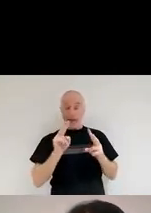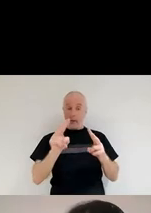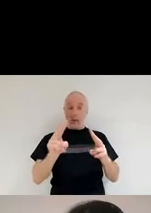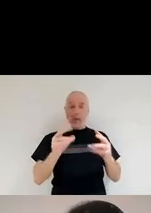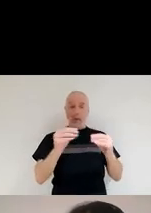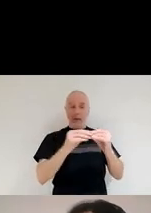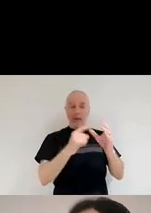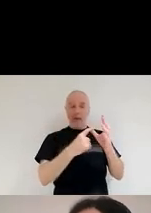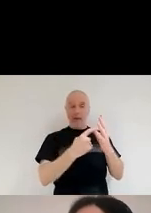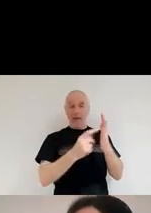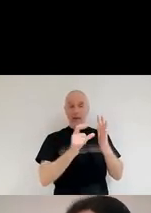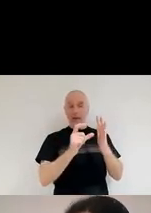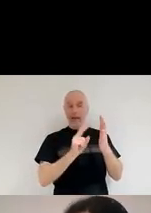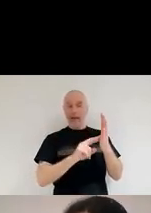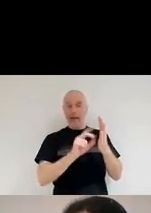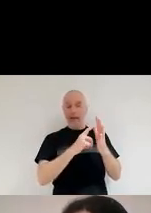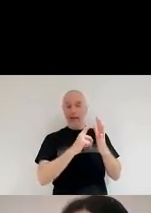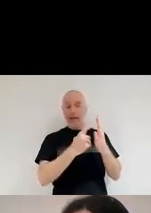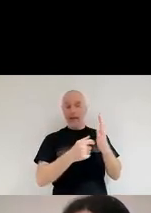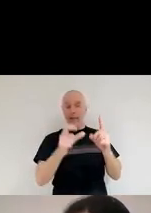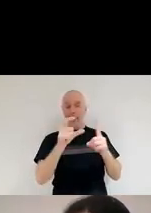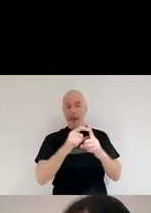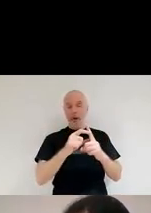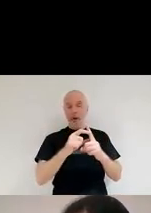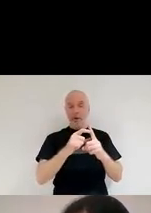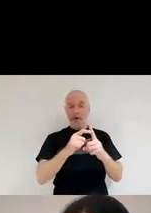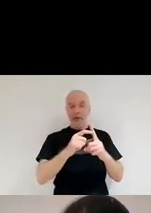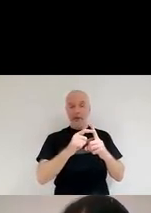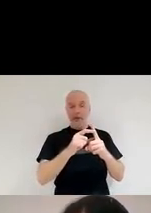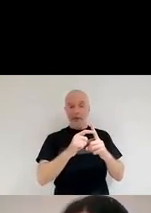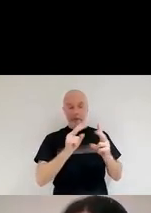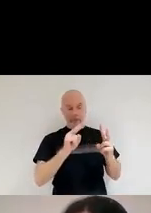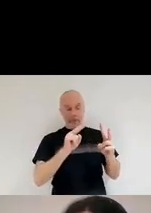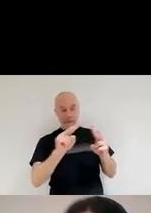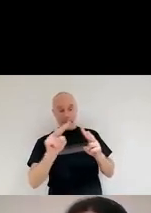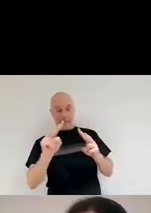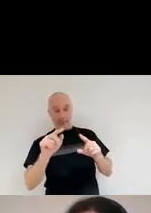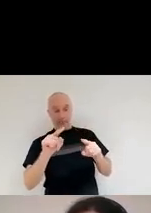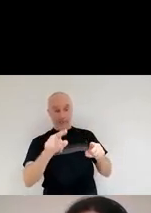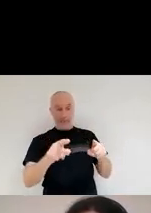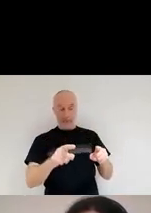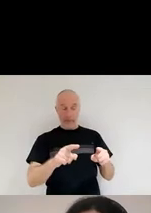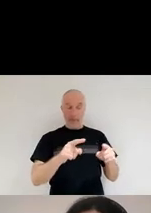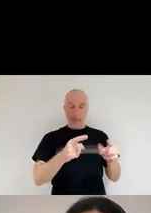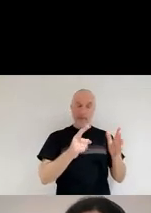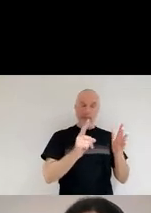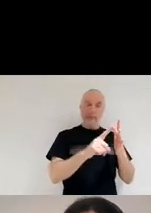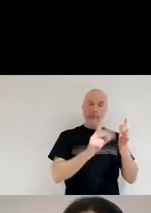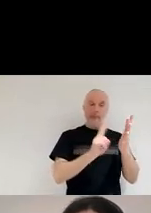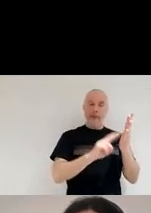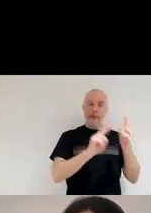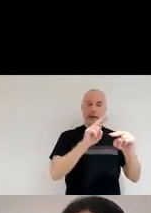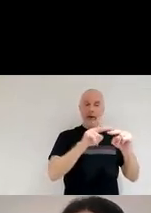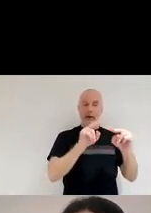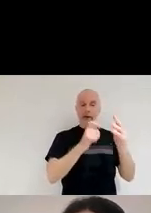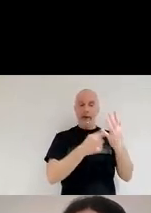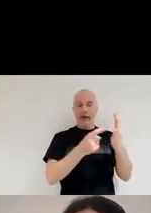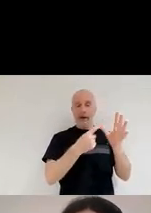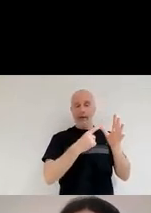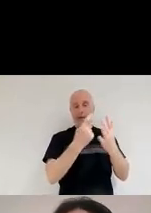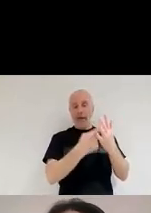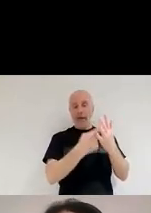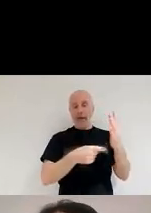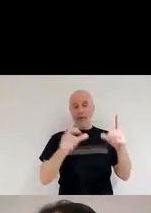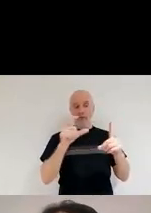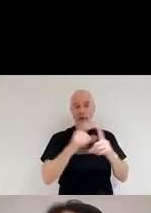we looked at the infrared? Well, infrared are very, very large, lightweight, light waves are very large